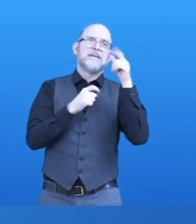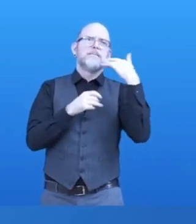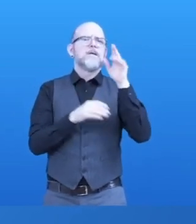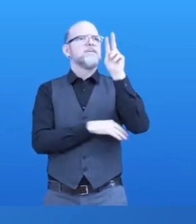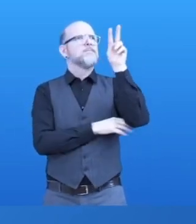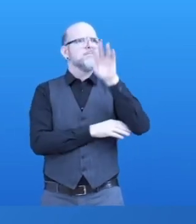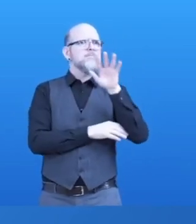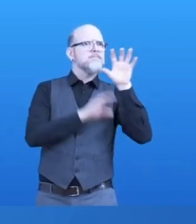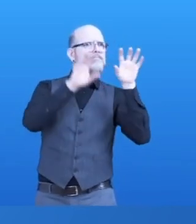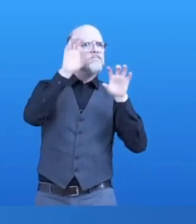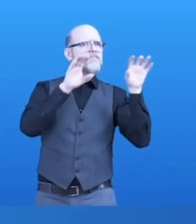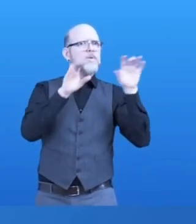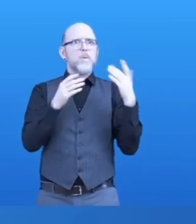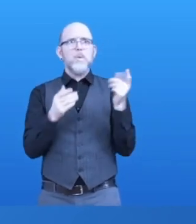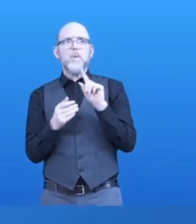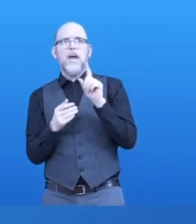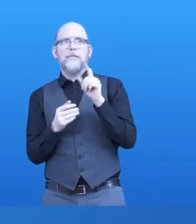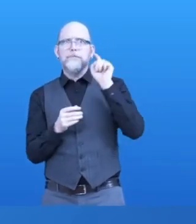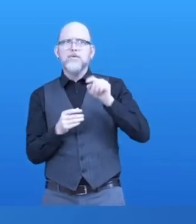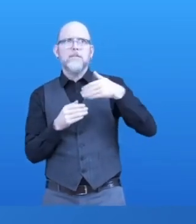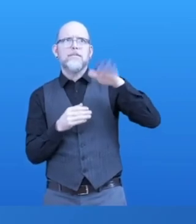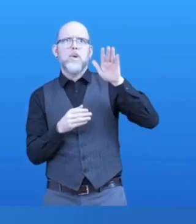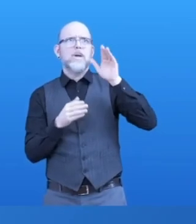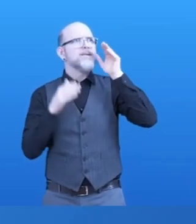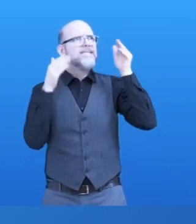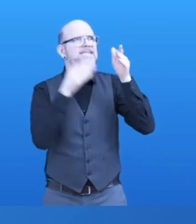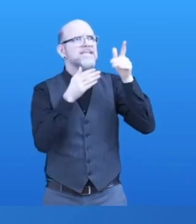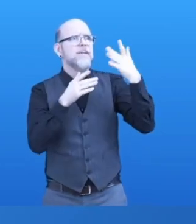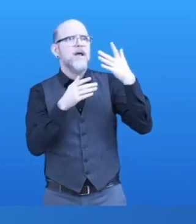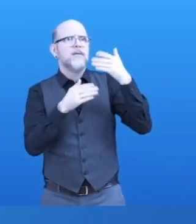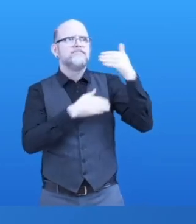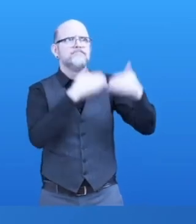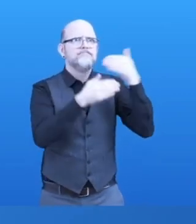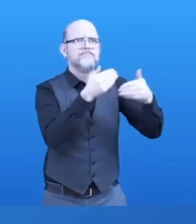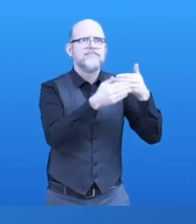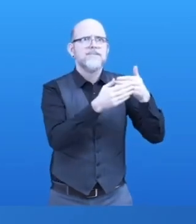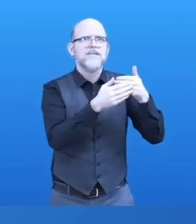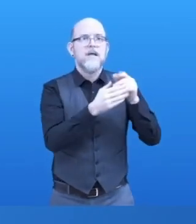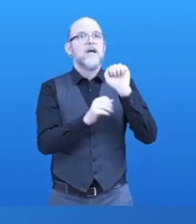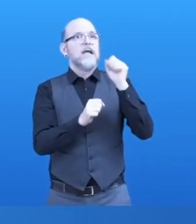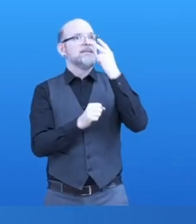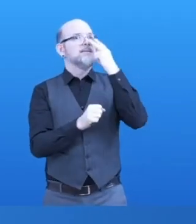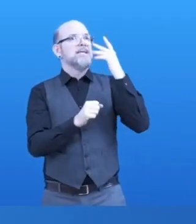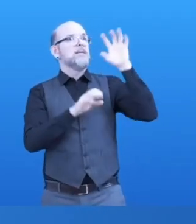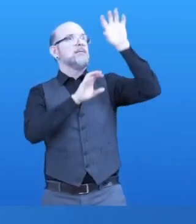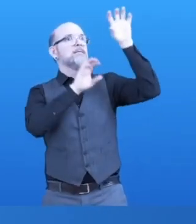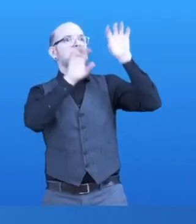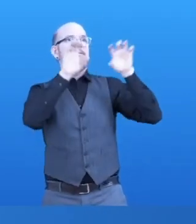By intervening in those areas, we build the ecosystem. We have capacity building taking place. together,